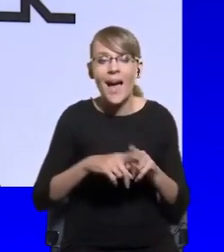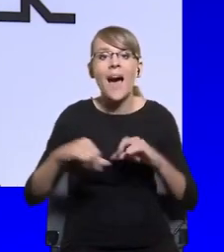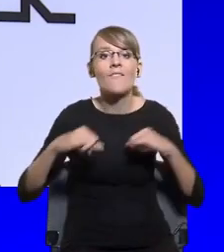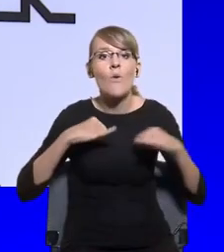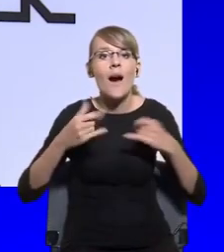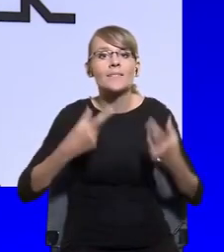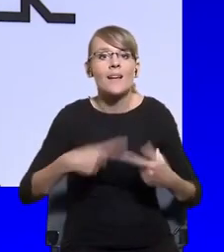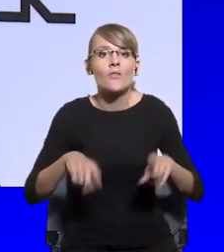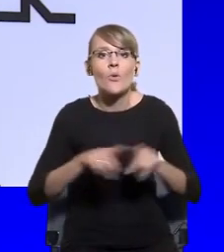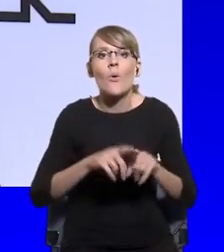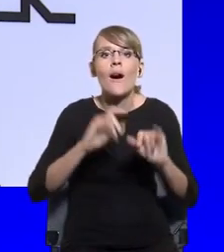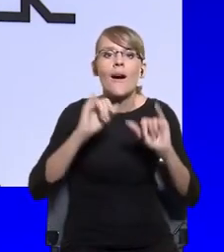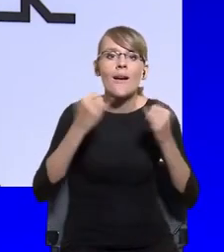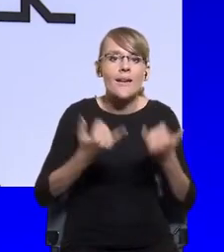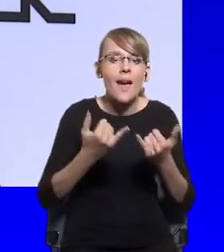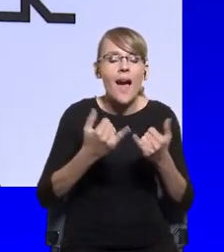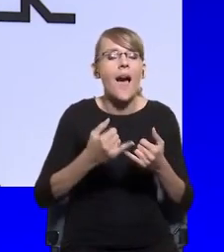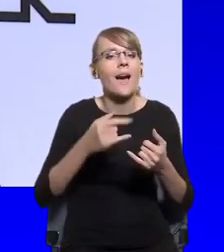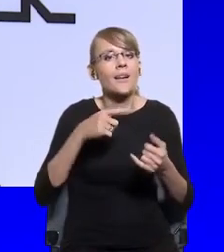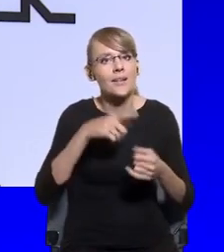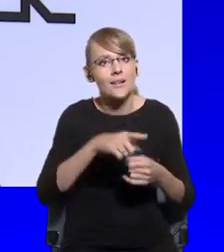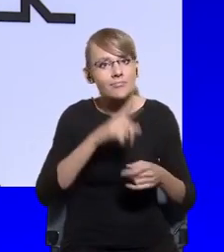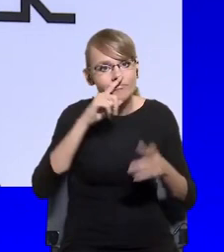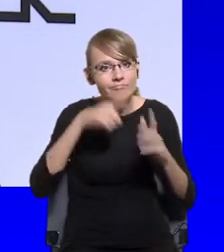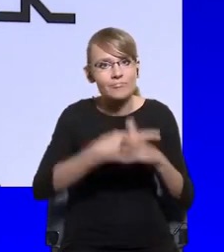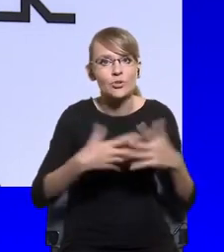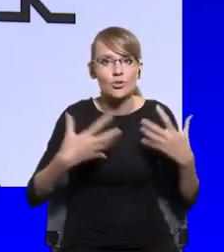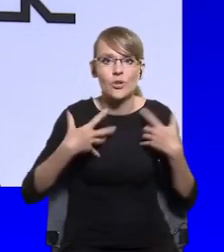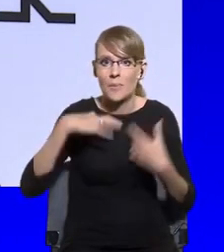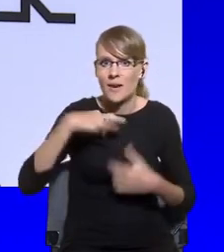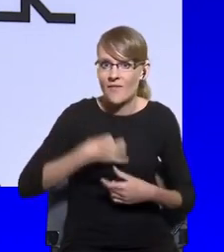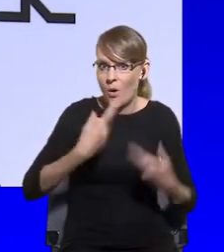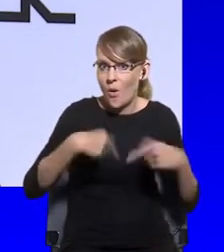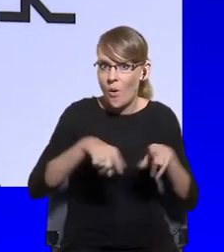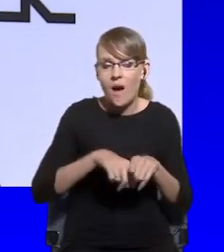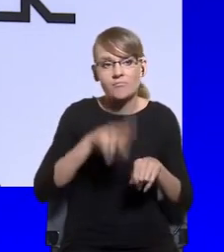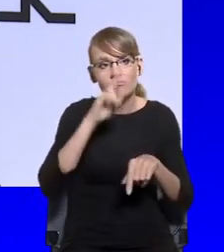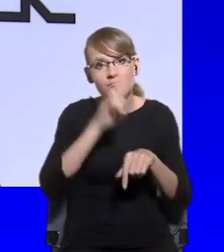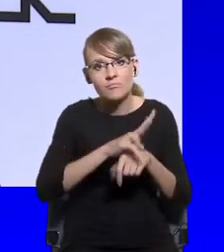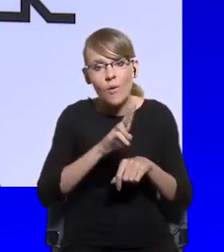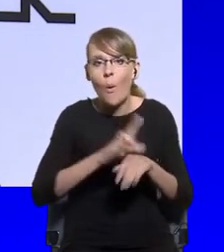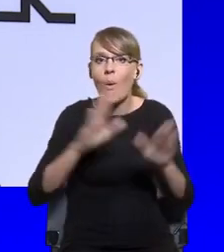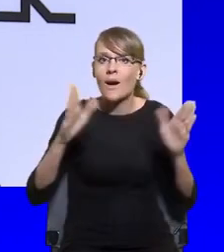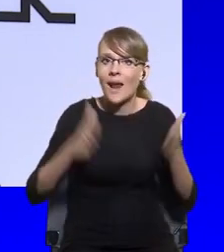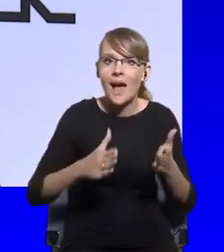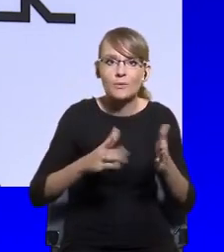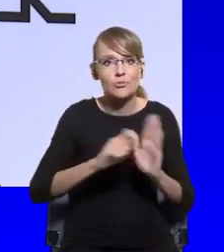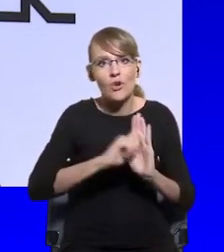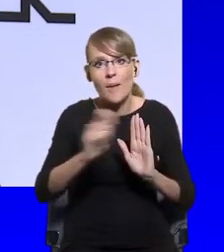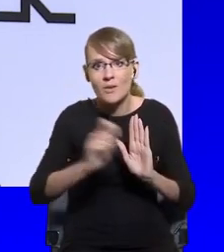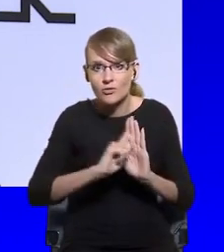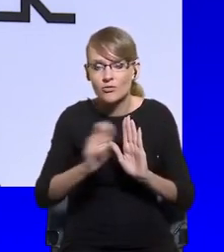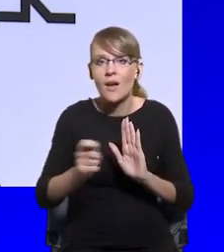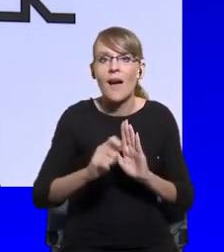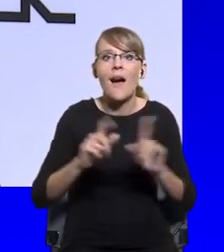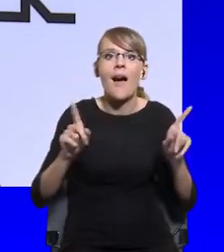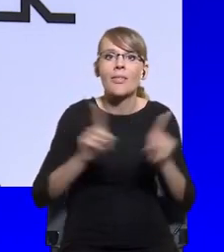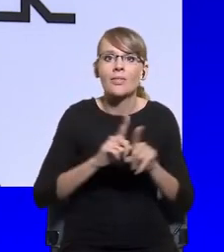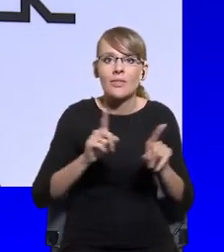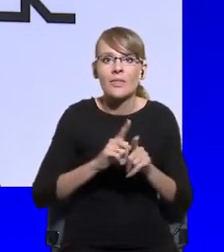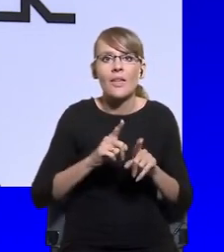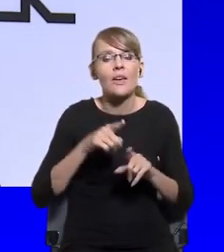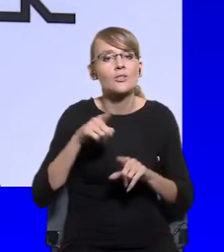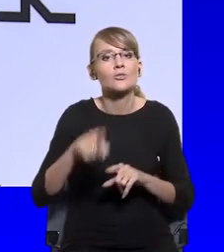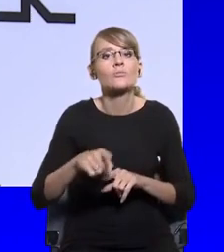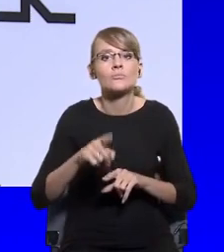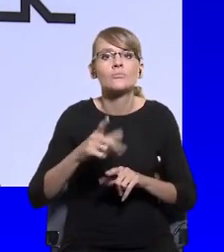Monitoring, introducing restrictions of movement, social and political activities. All the things that, until